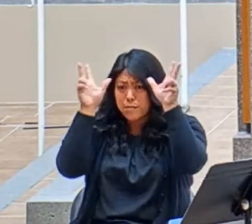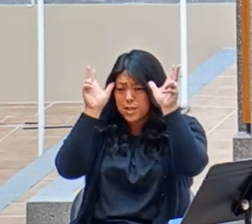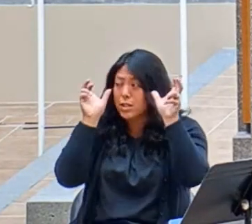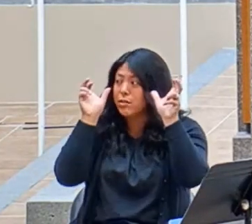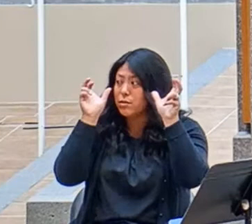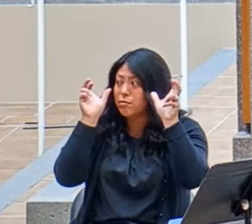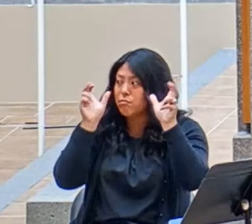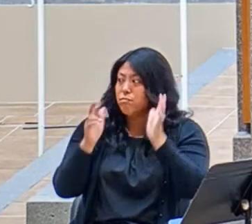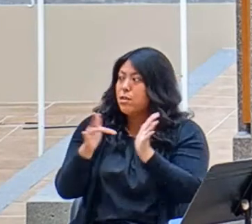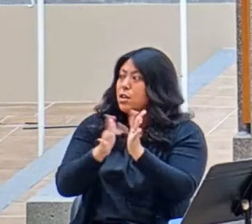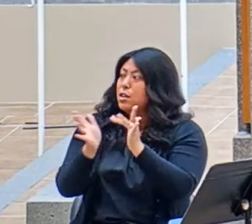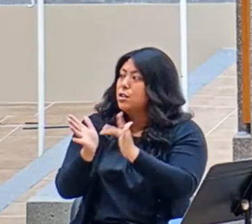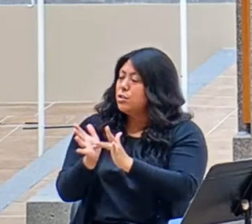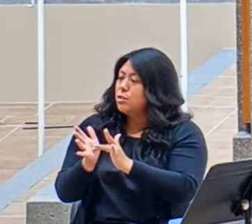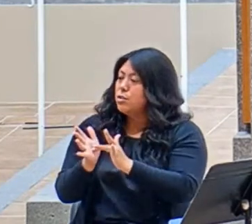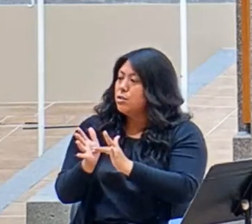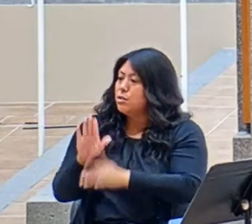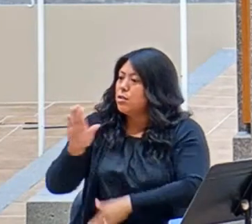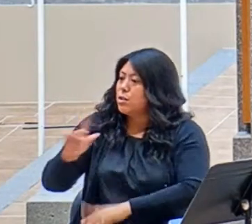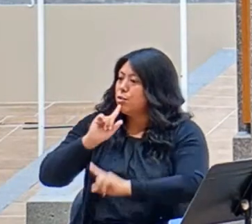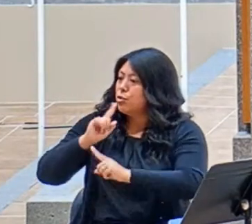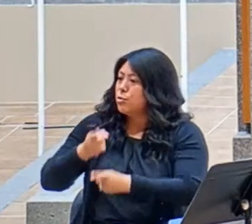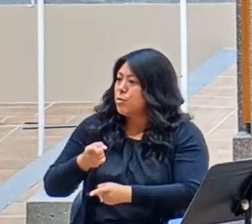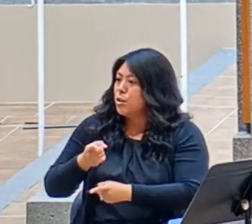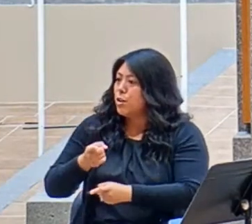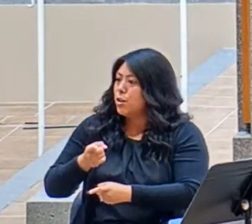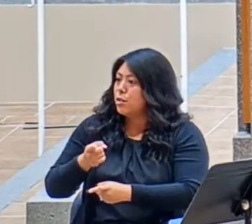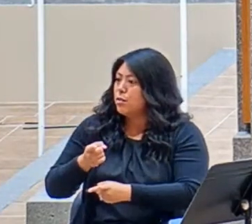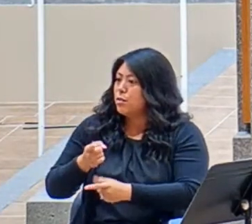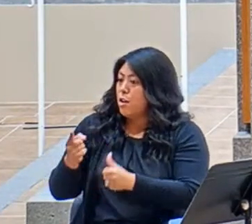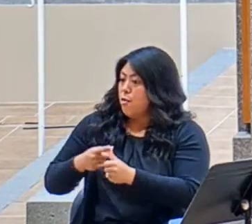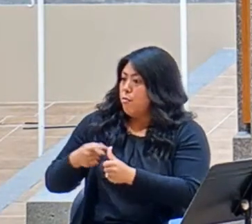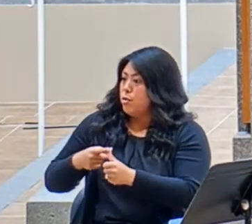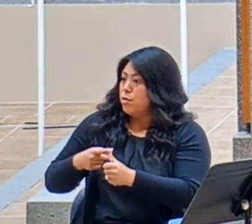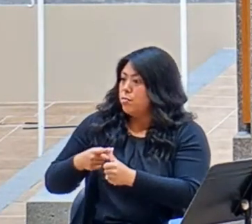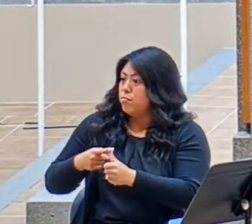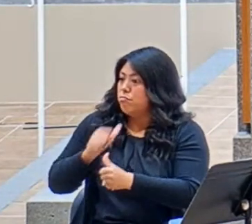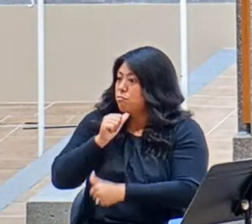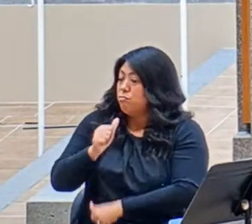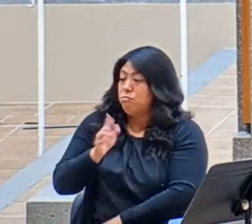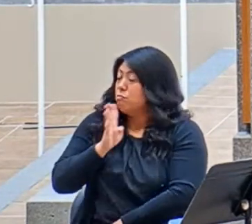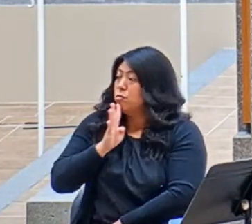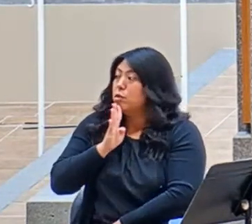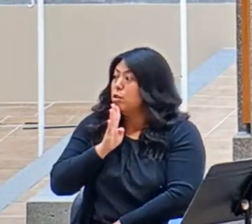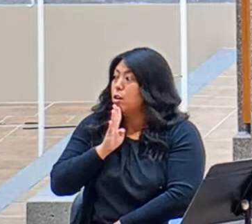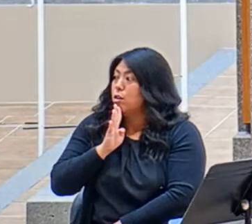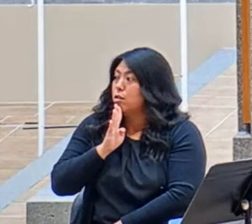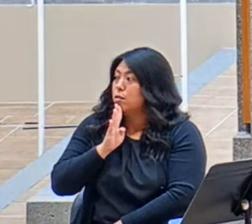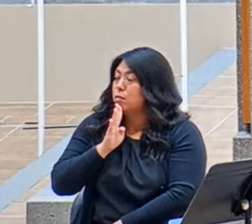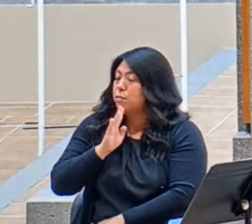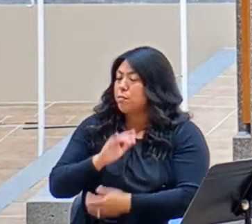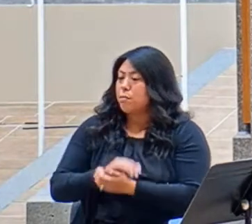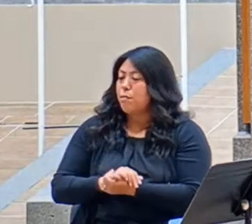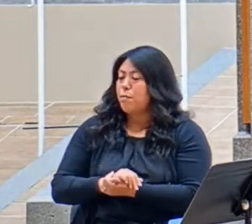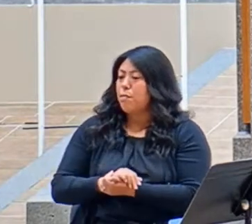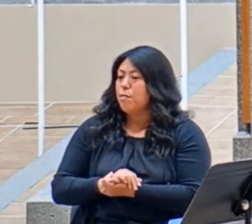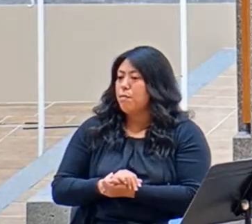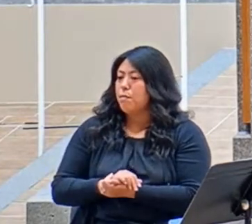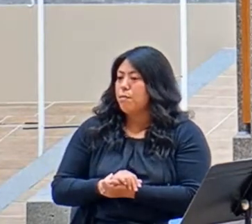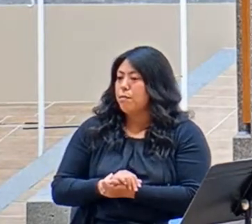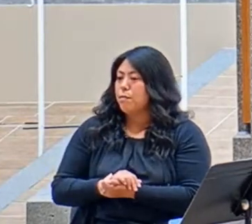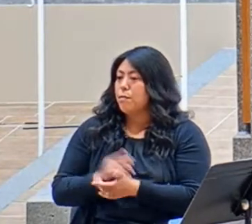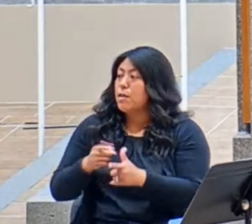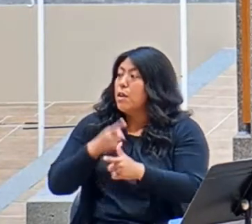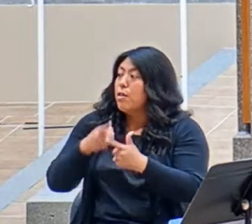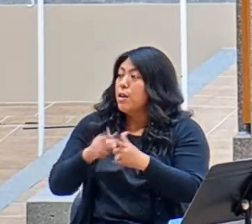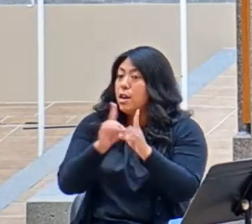Jesus does not reply to her. Jesus did not say a word in answer to her, or the scriptures said. And then the